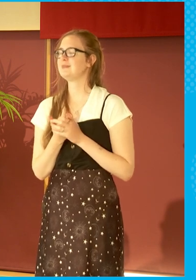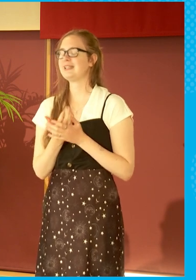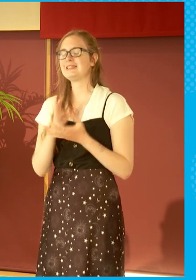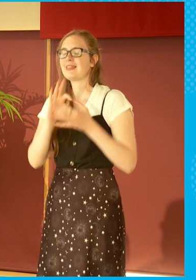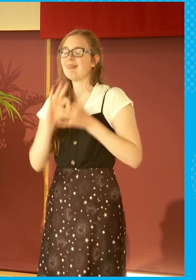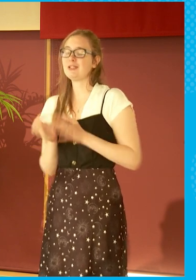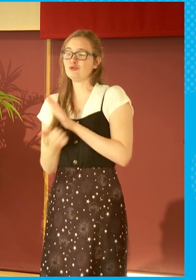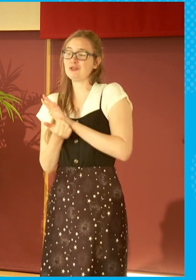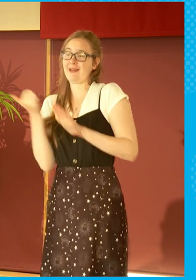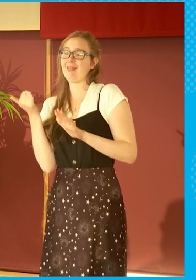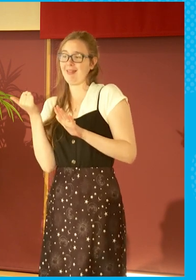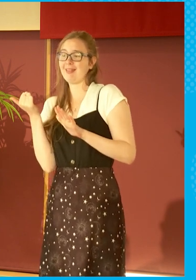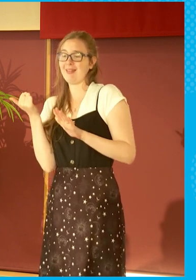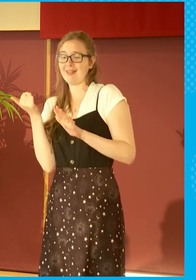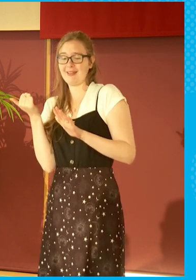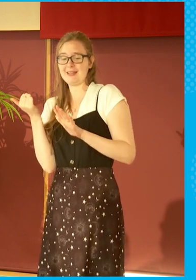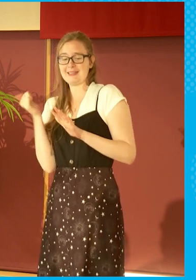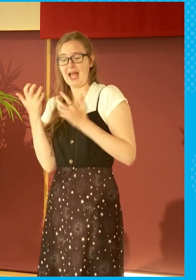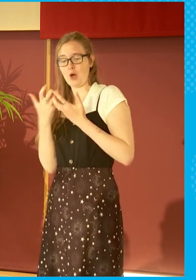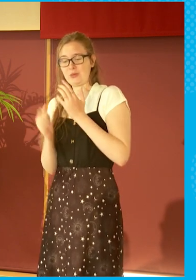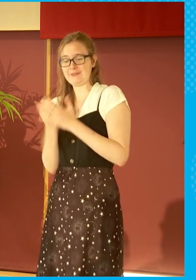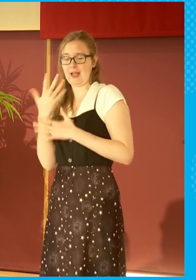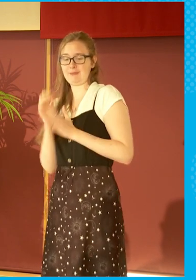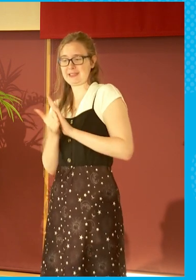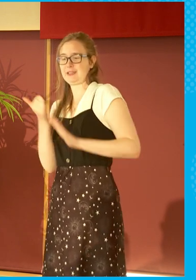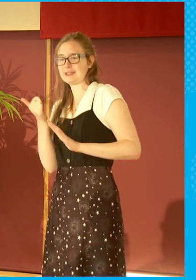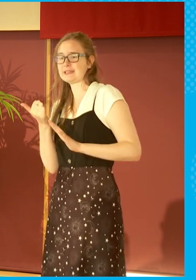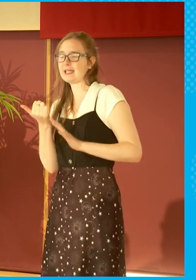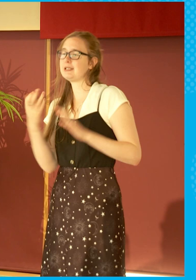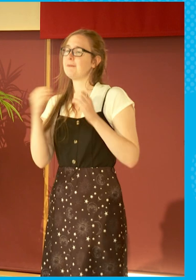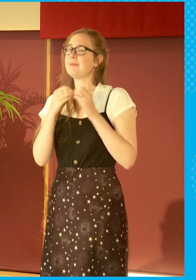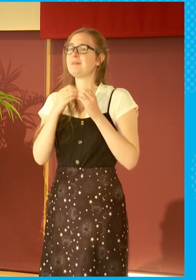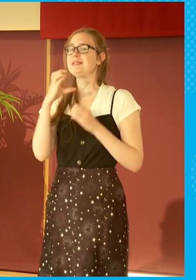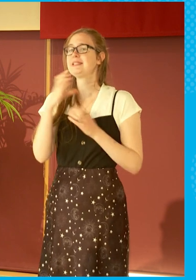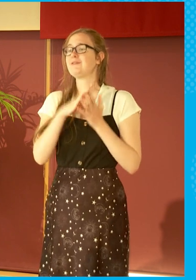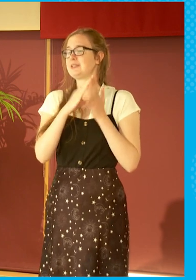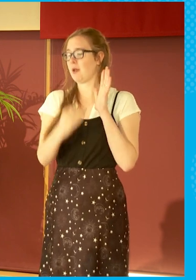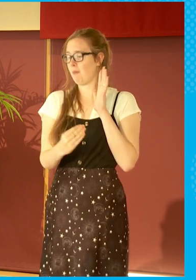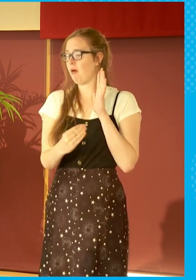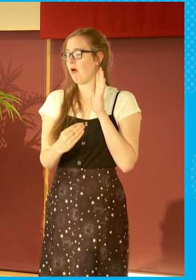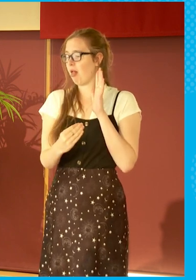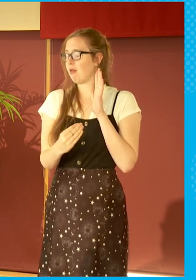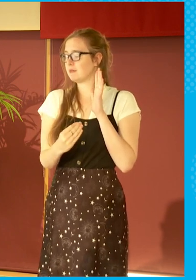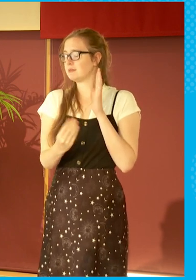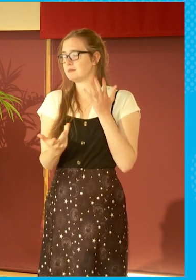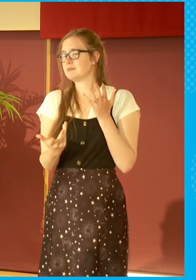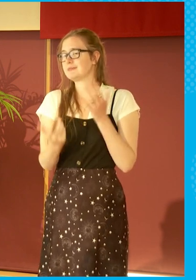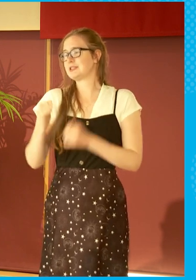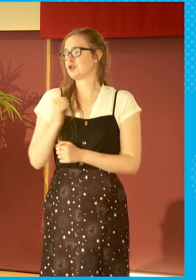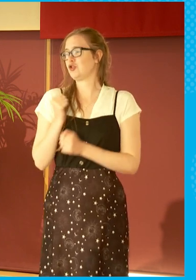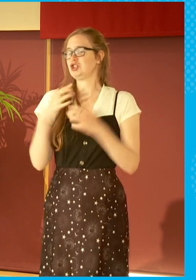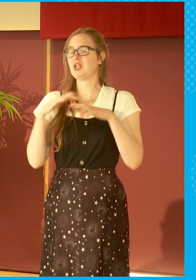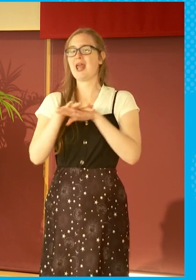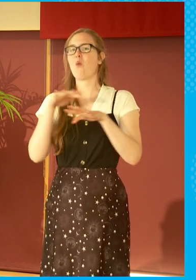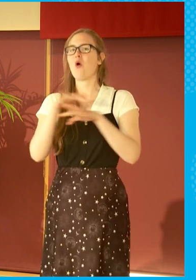And the BBC, for example, the Scottish networks